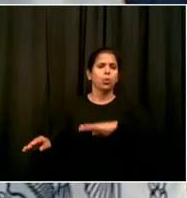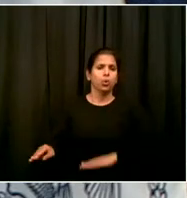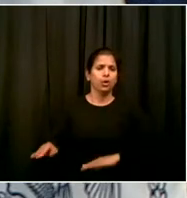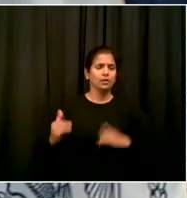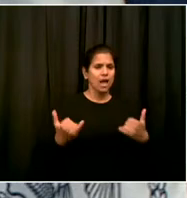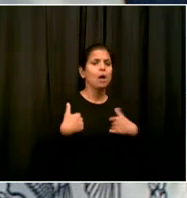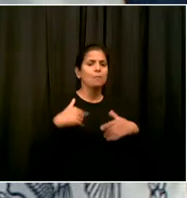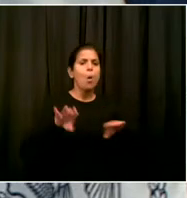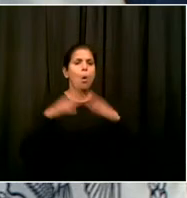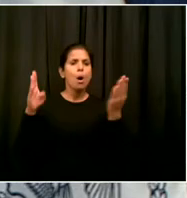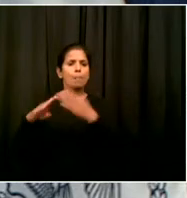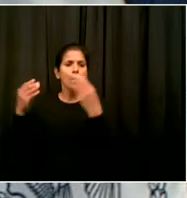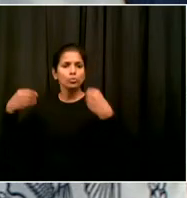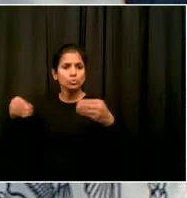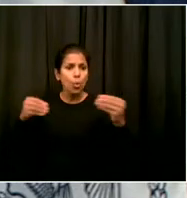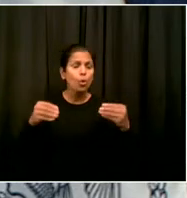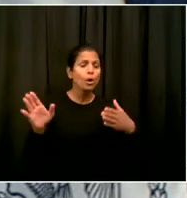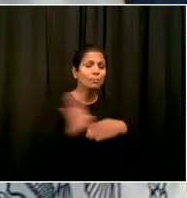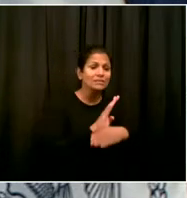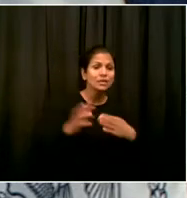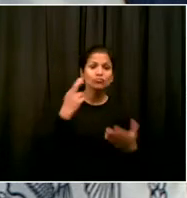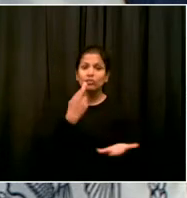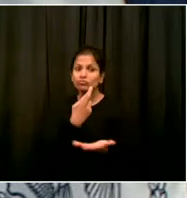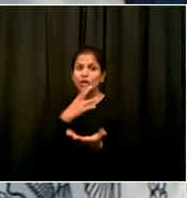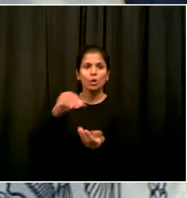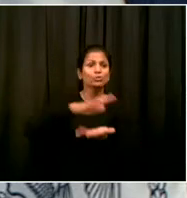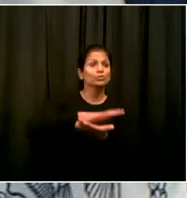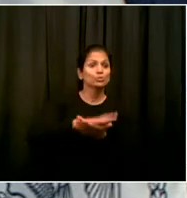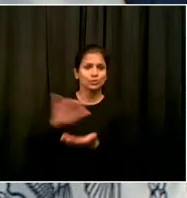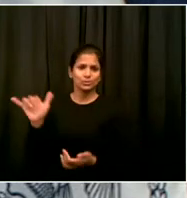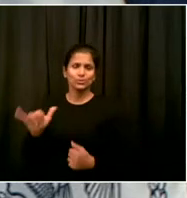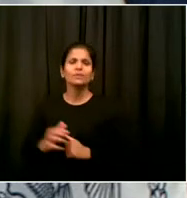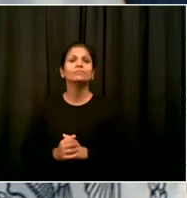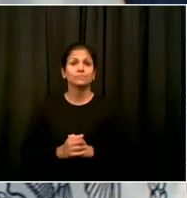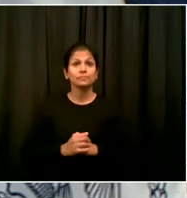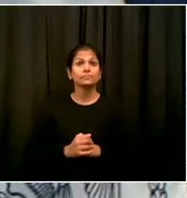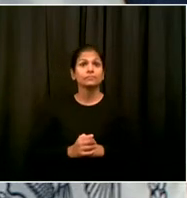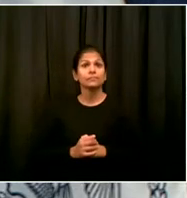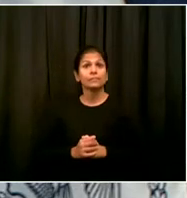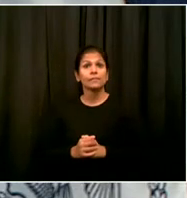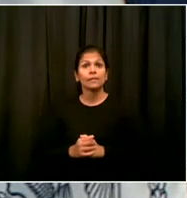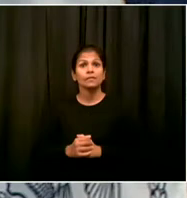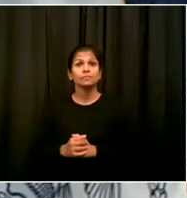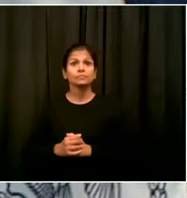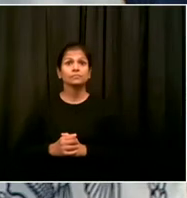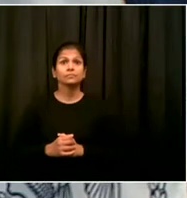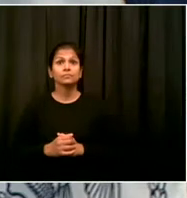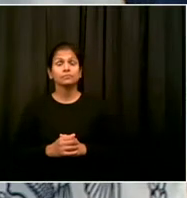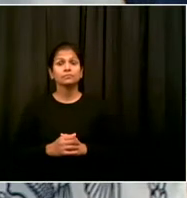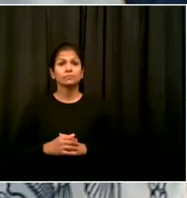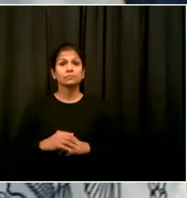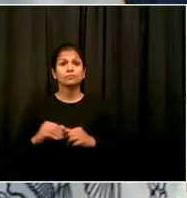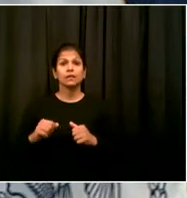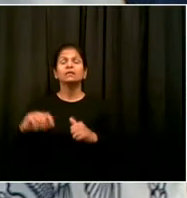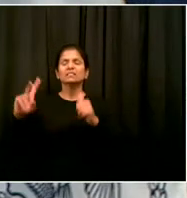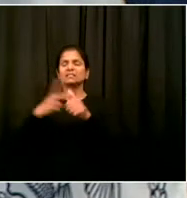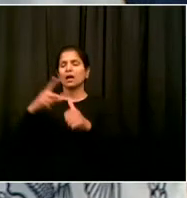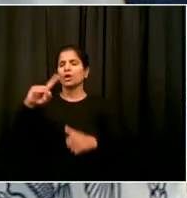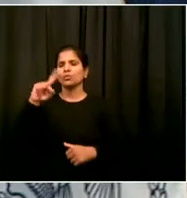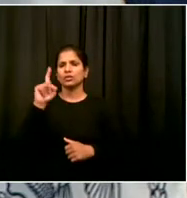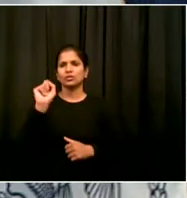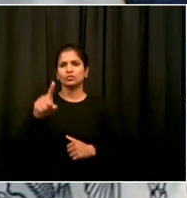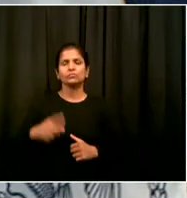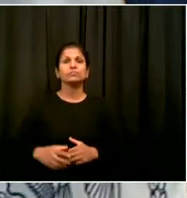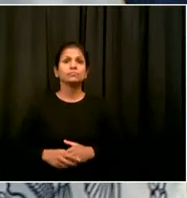Okay. I guess along the same lines, you know, when you heard that your barbershop was closing,